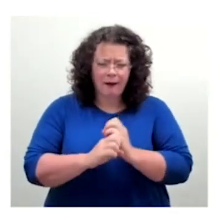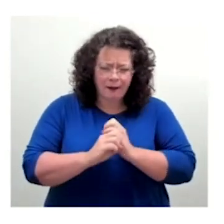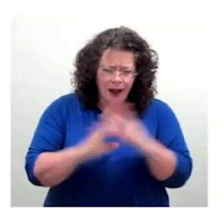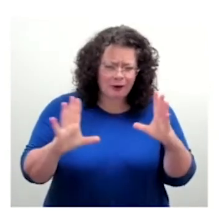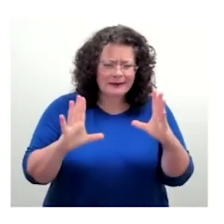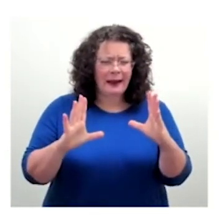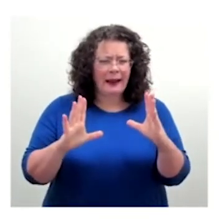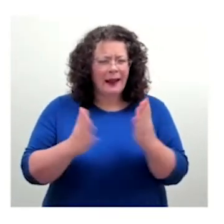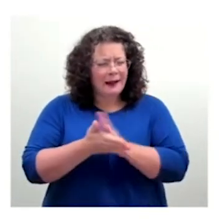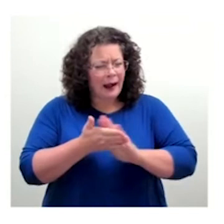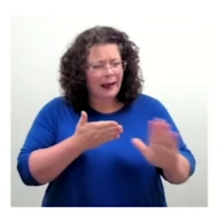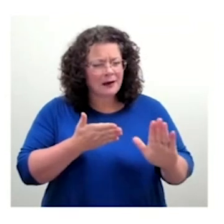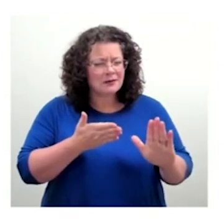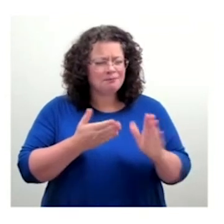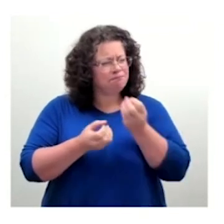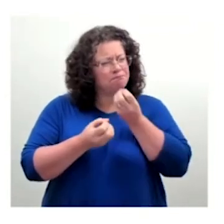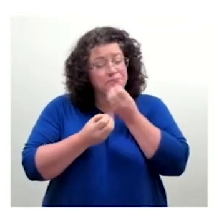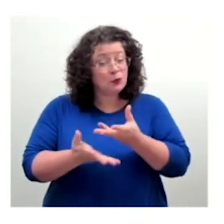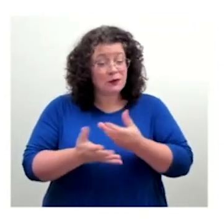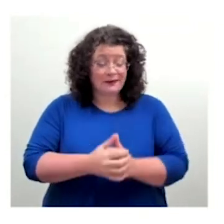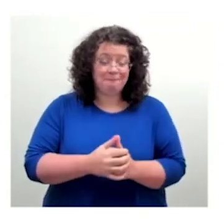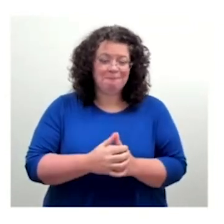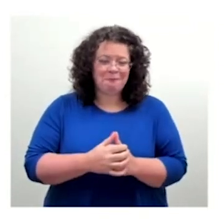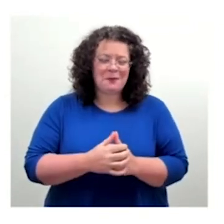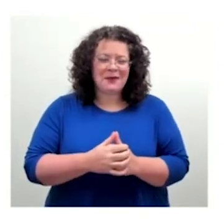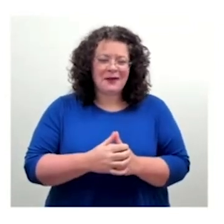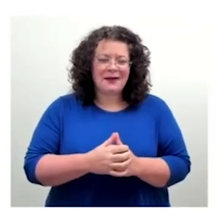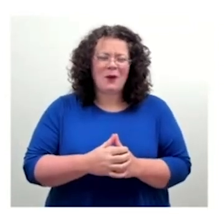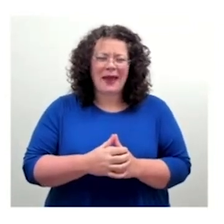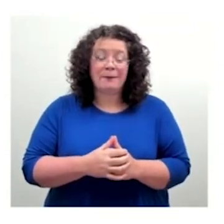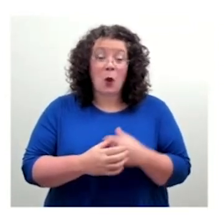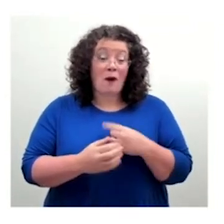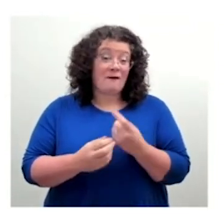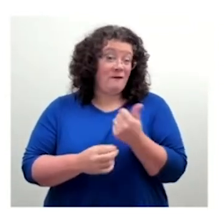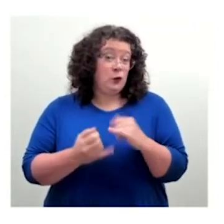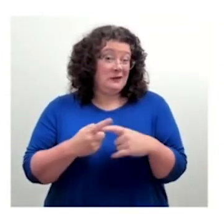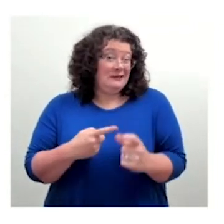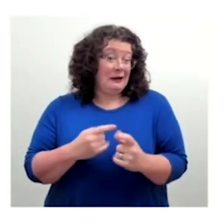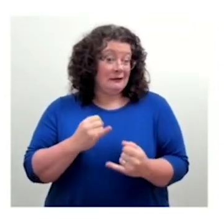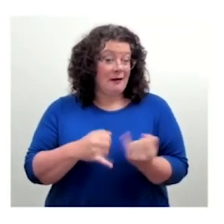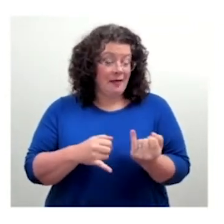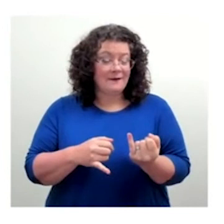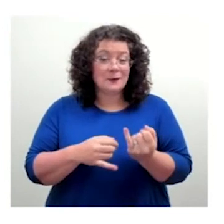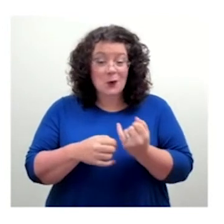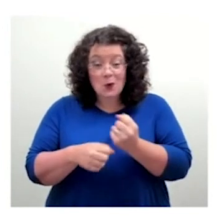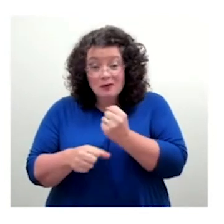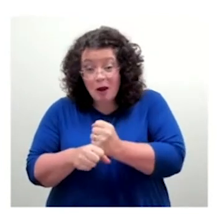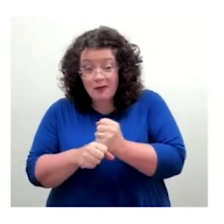have just a few seconds left. So, Gareth and David, same question to you. Favourite font? Baby's Pissy Reef.